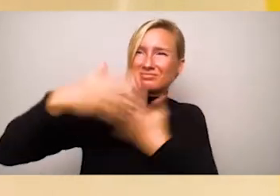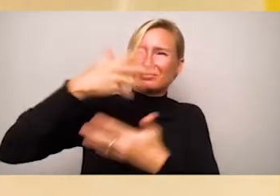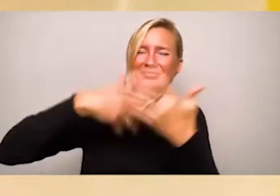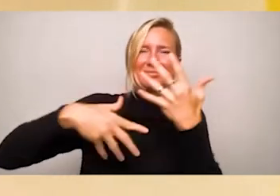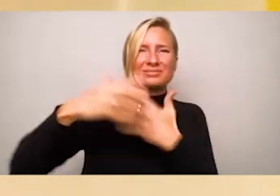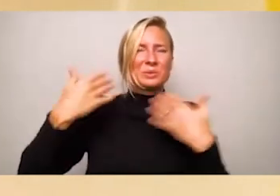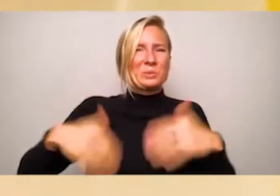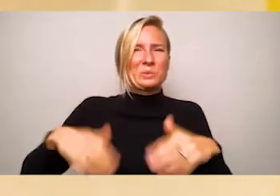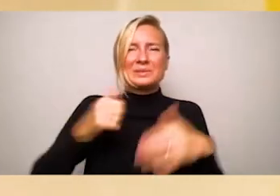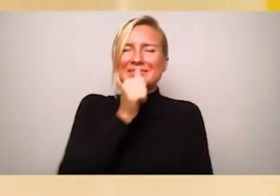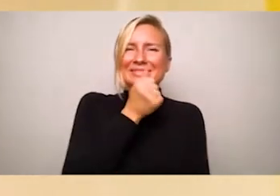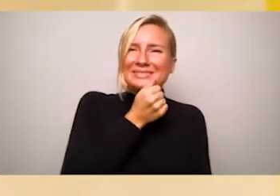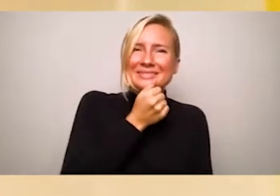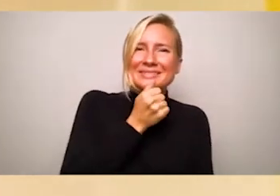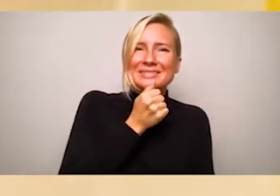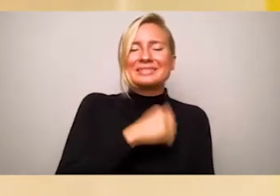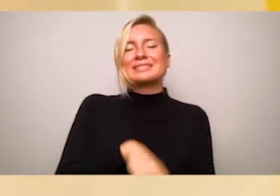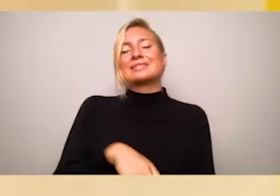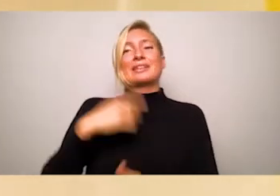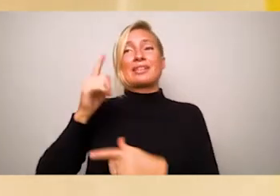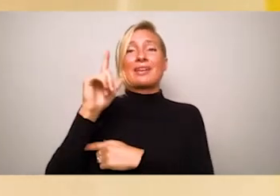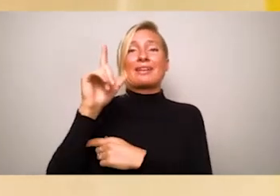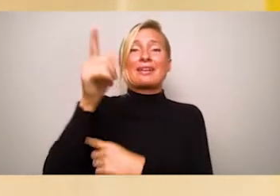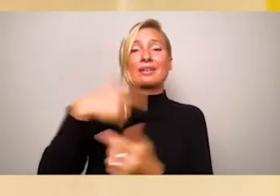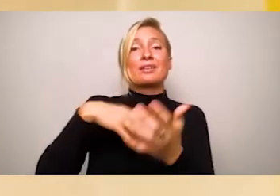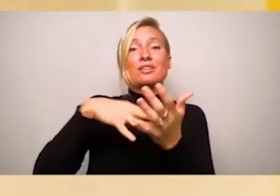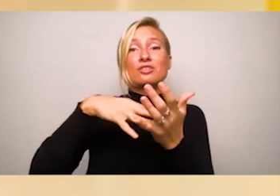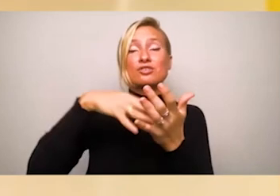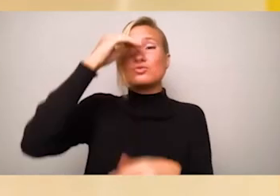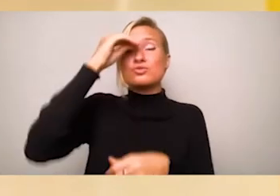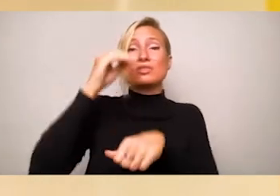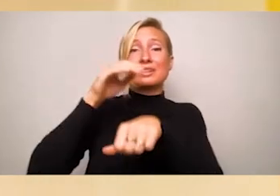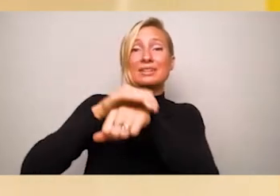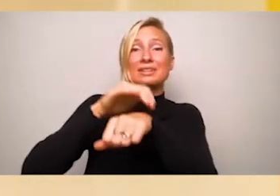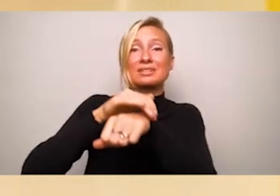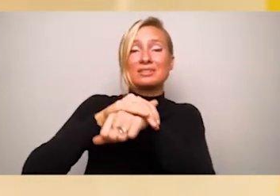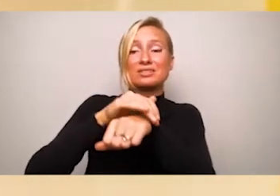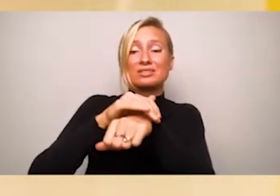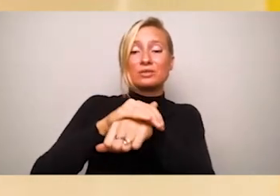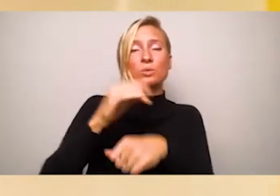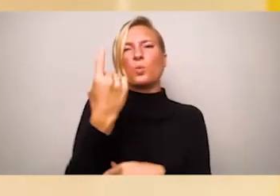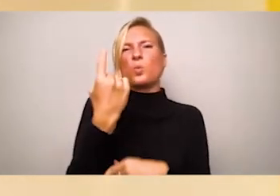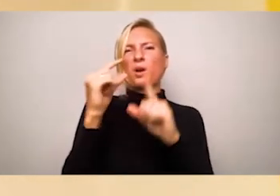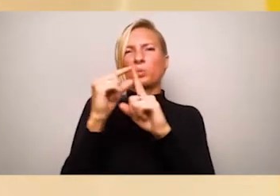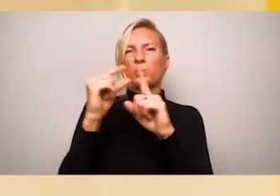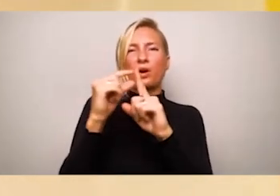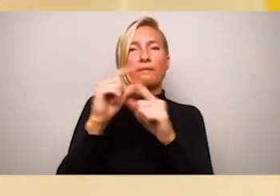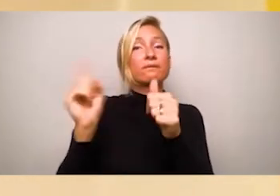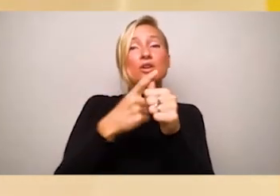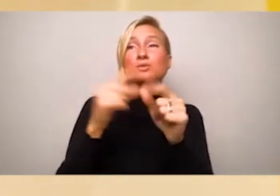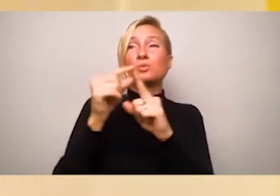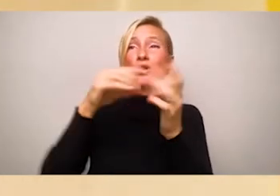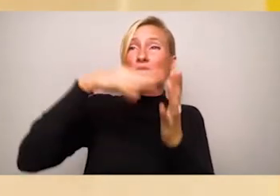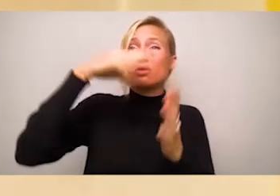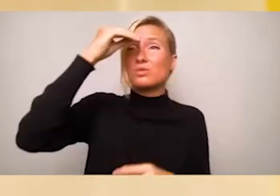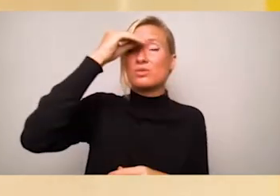The first English word I learned was the slur for Chinese, a word that etched into my brain the